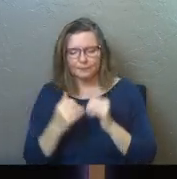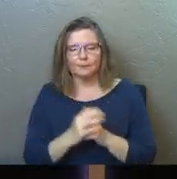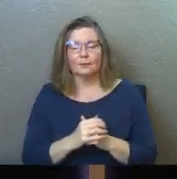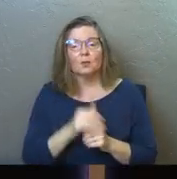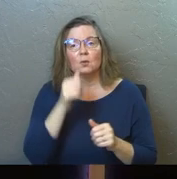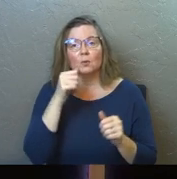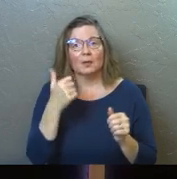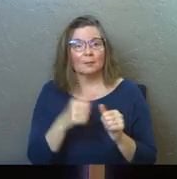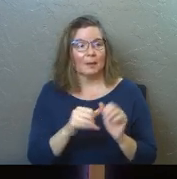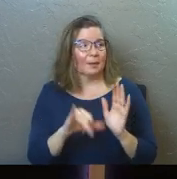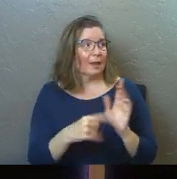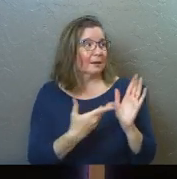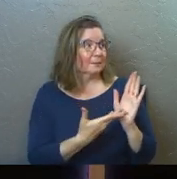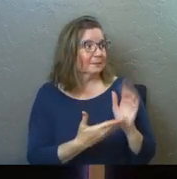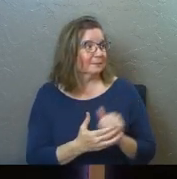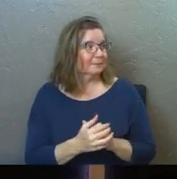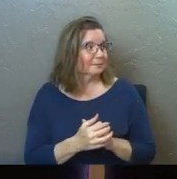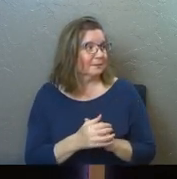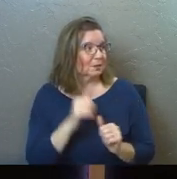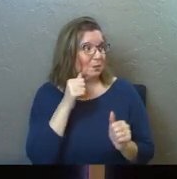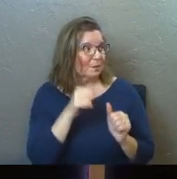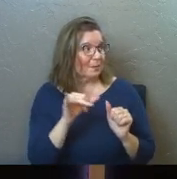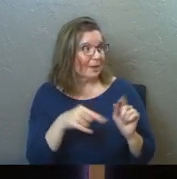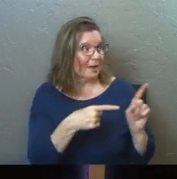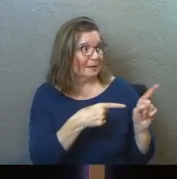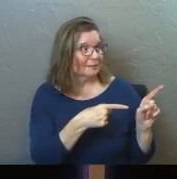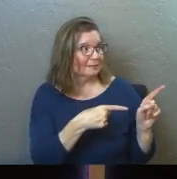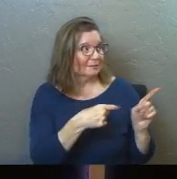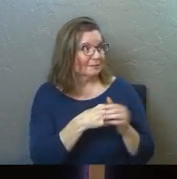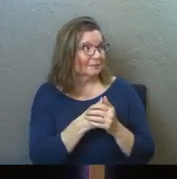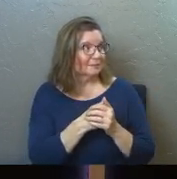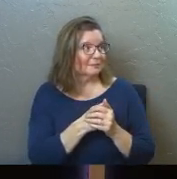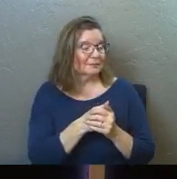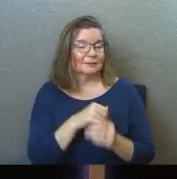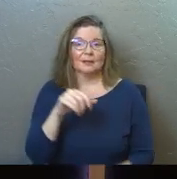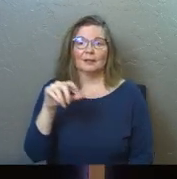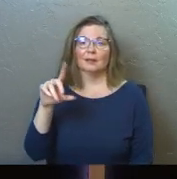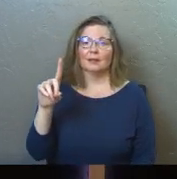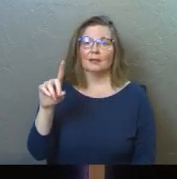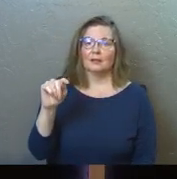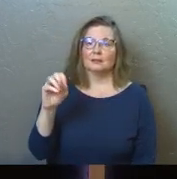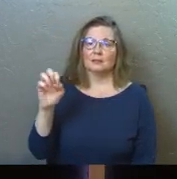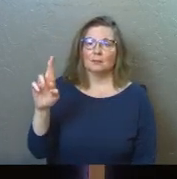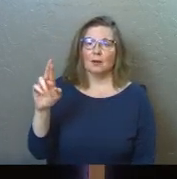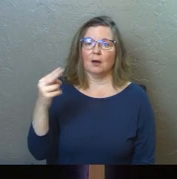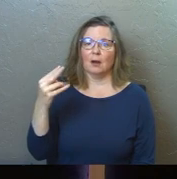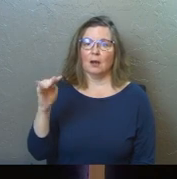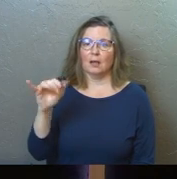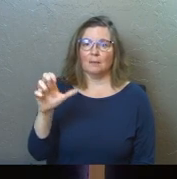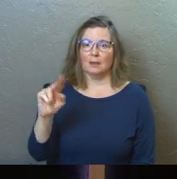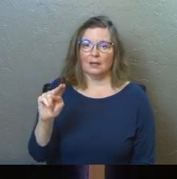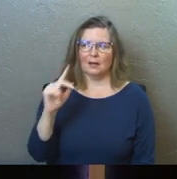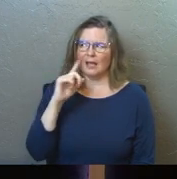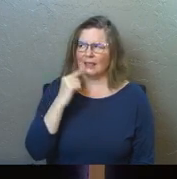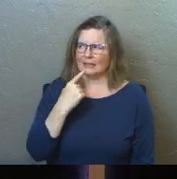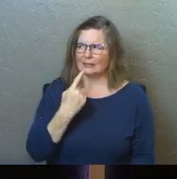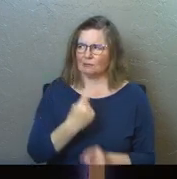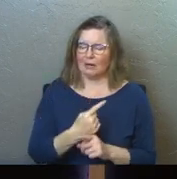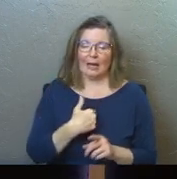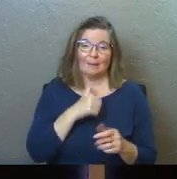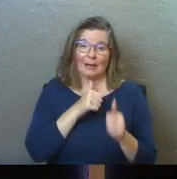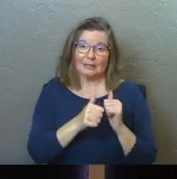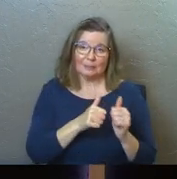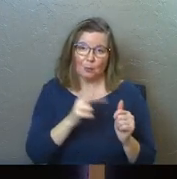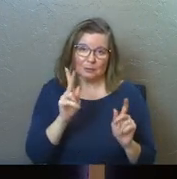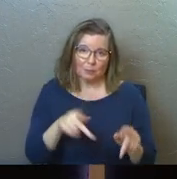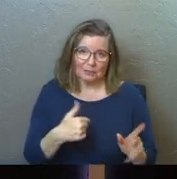You remember that? Anybody remember that? Damar Hamlin. I think I said that right. I'm not